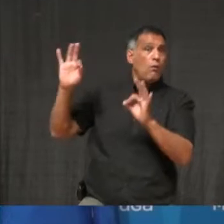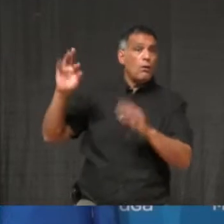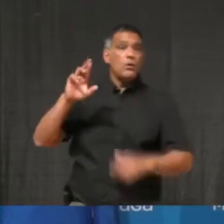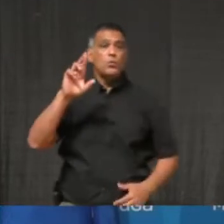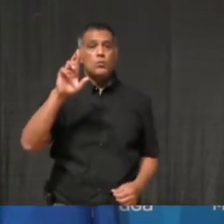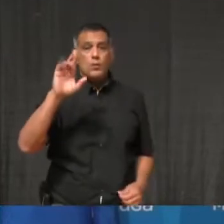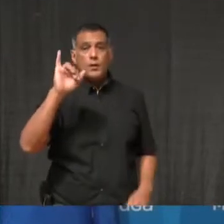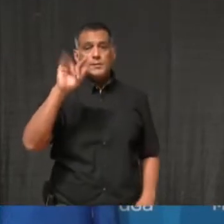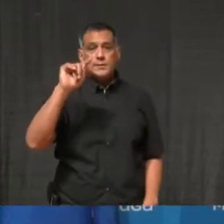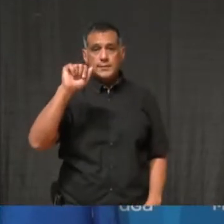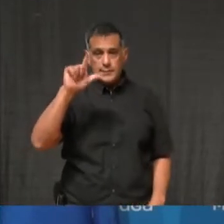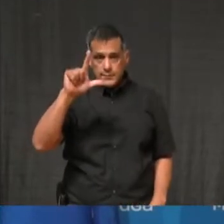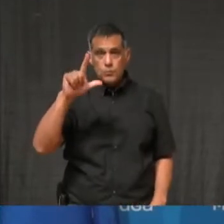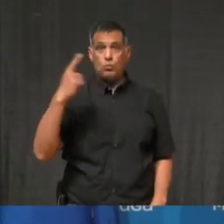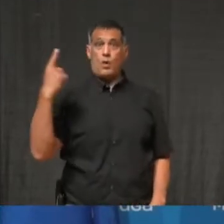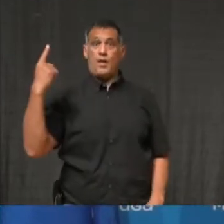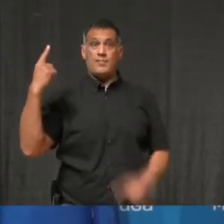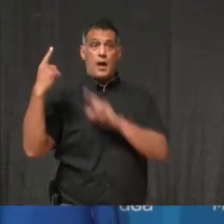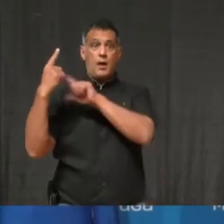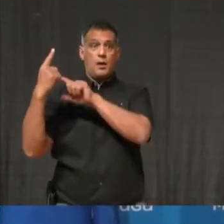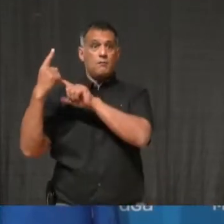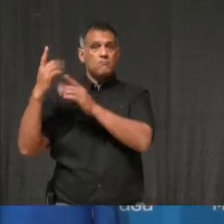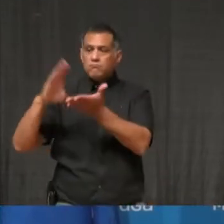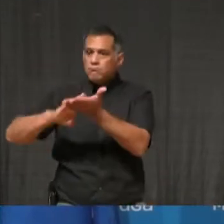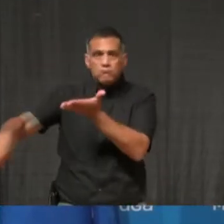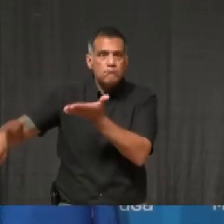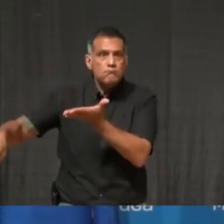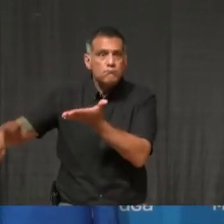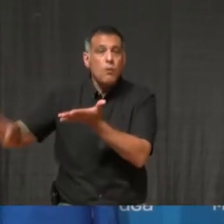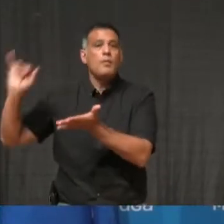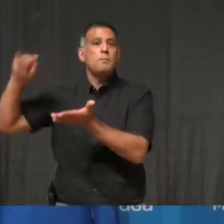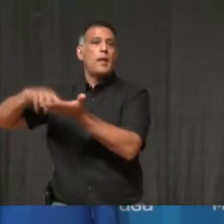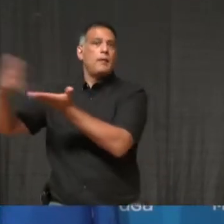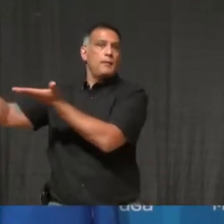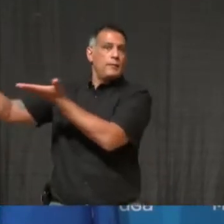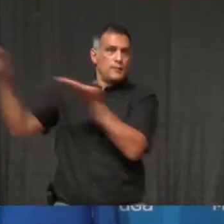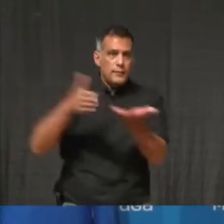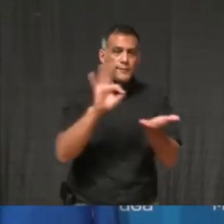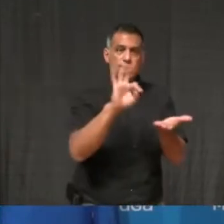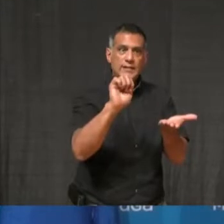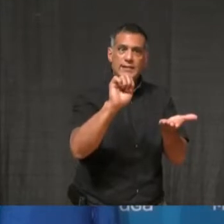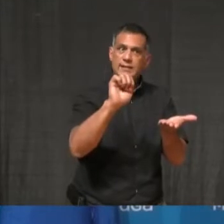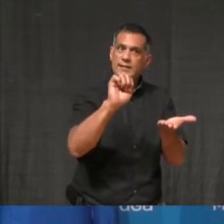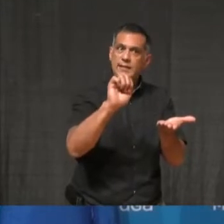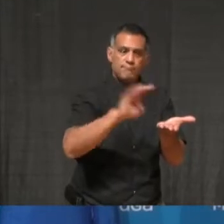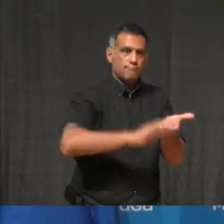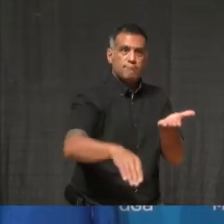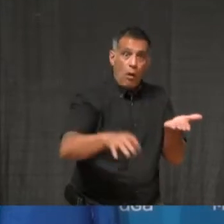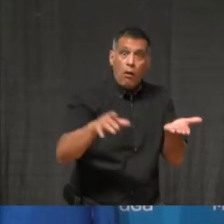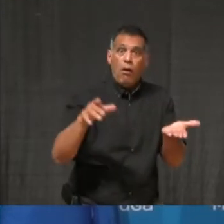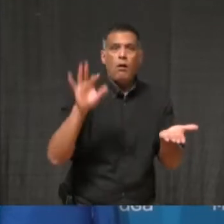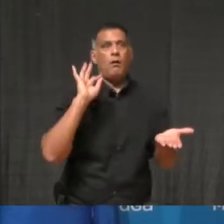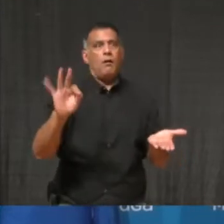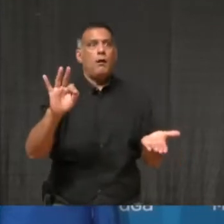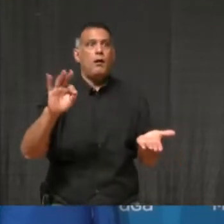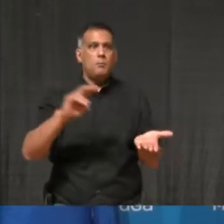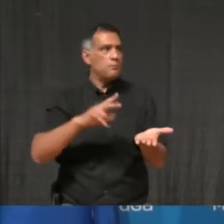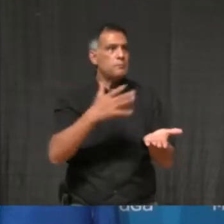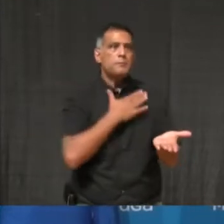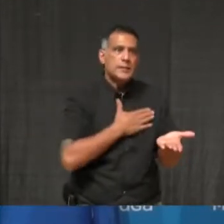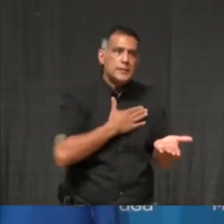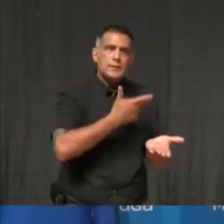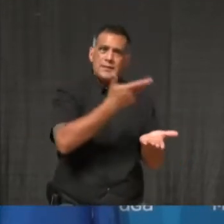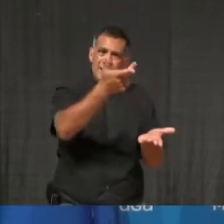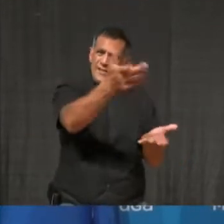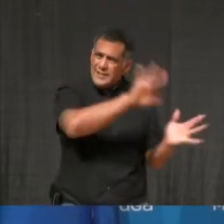purchases for businesses and customers. Businesses, please take advantage of this free service. And residents,